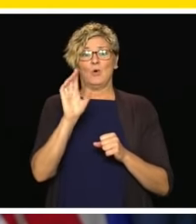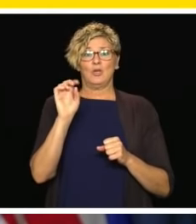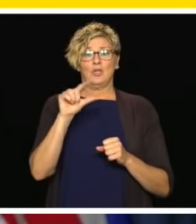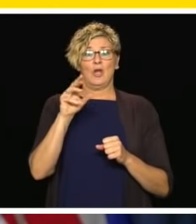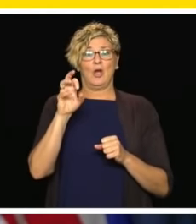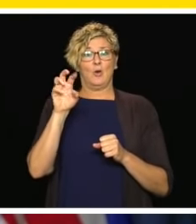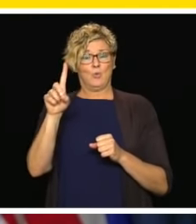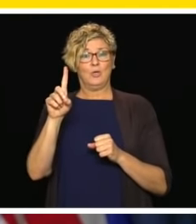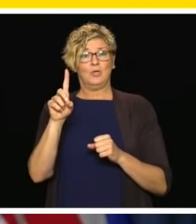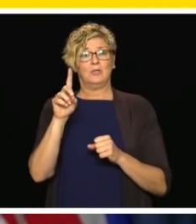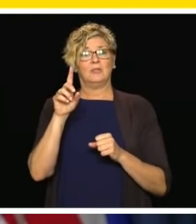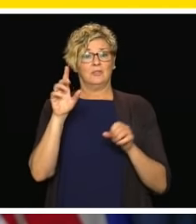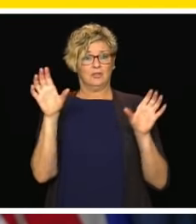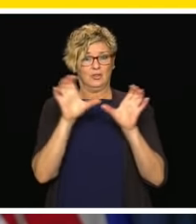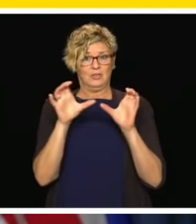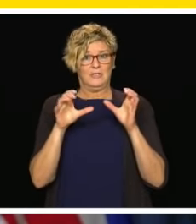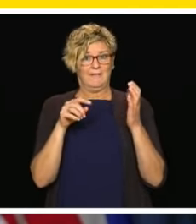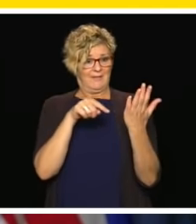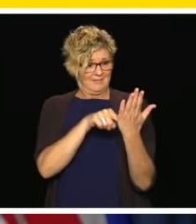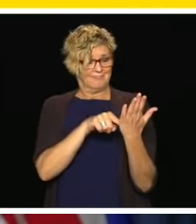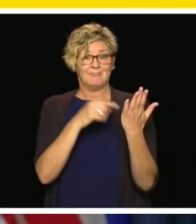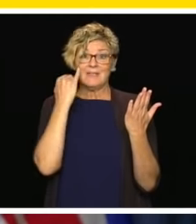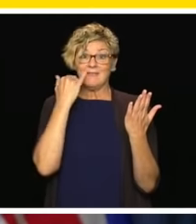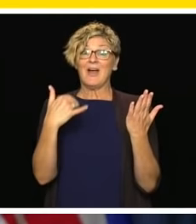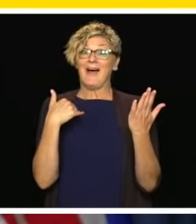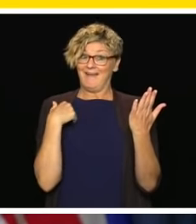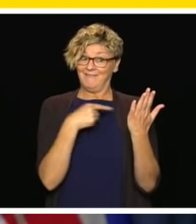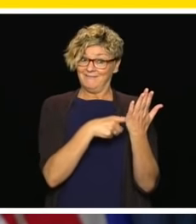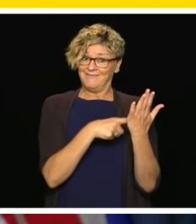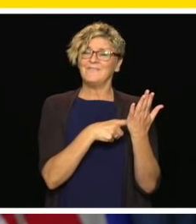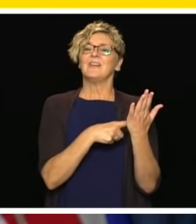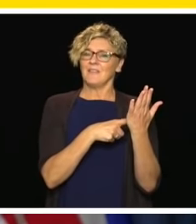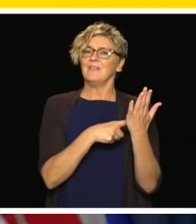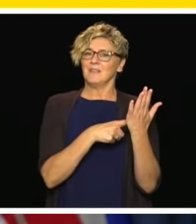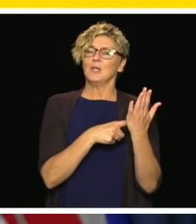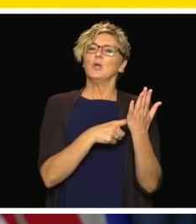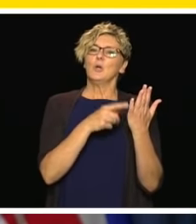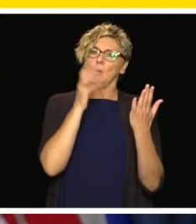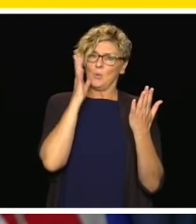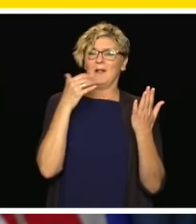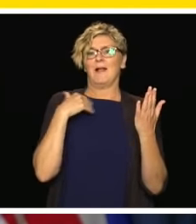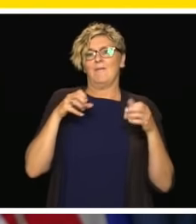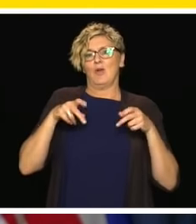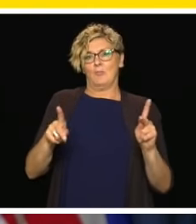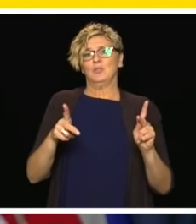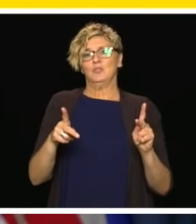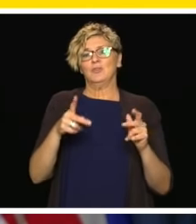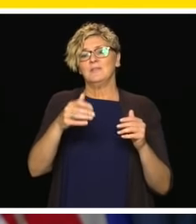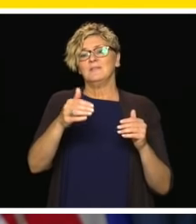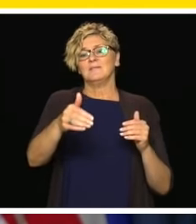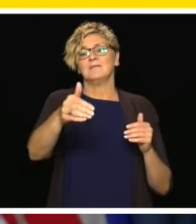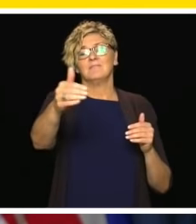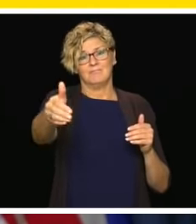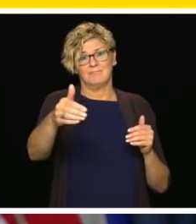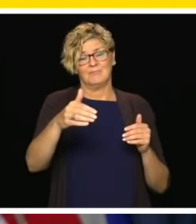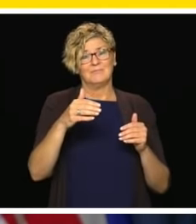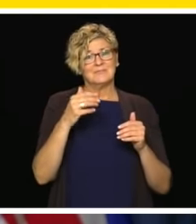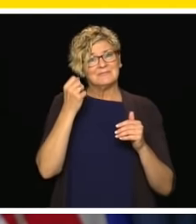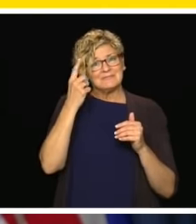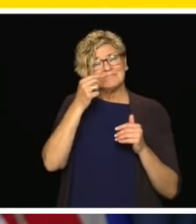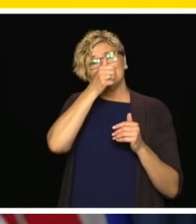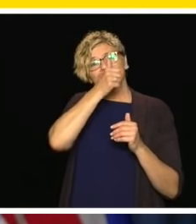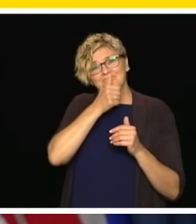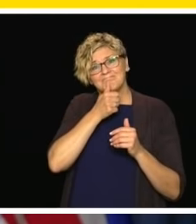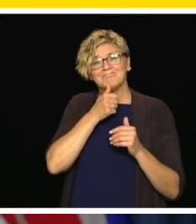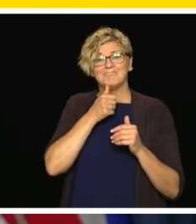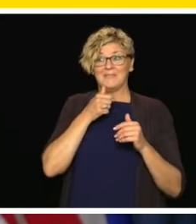is there for you to explore. It will be a small world for the foreseeable future, but it will get bigger. As Dr. Henry says, it's for